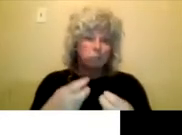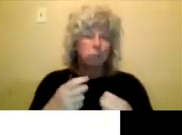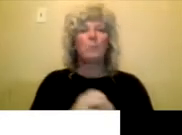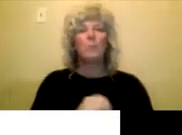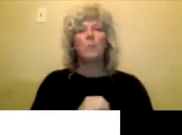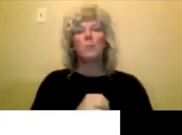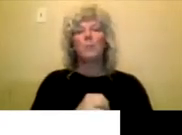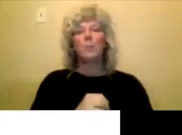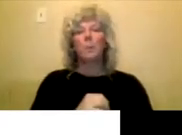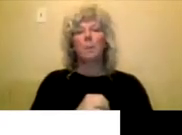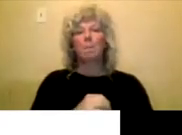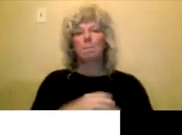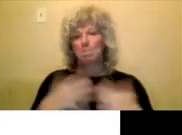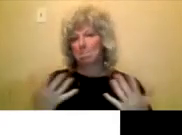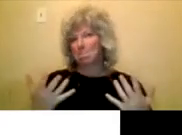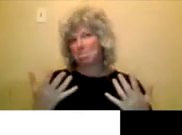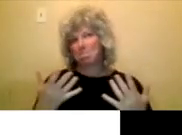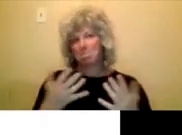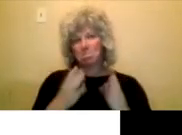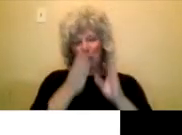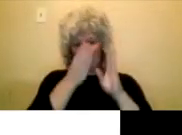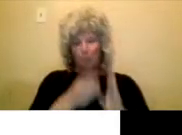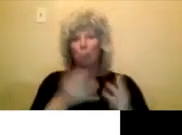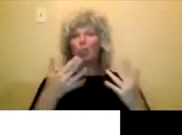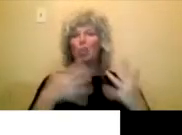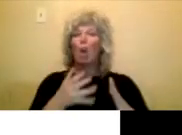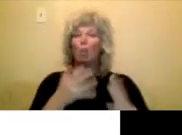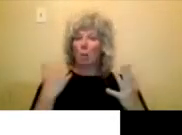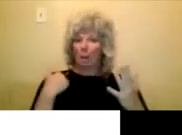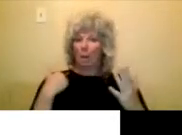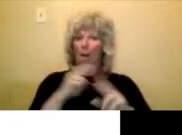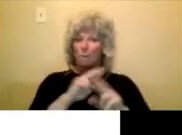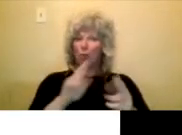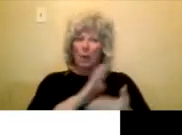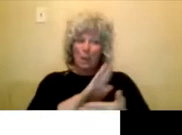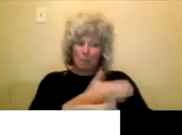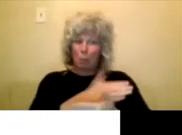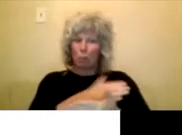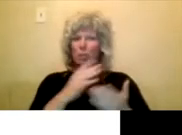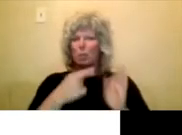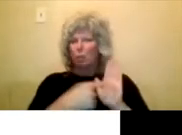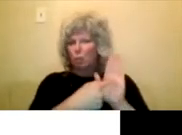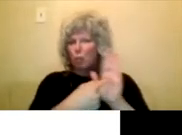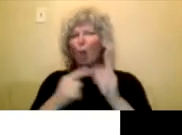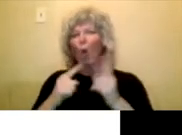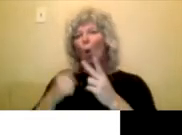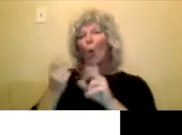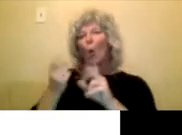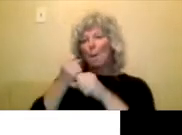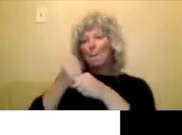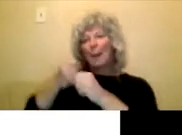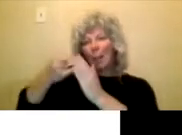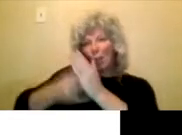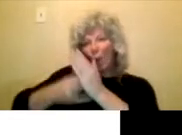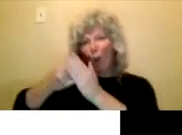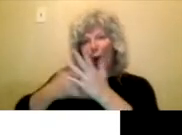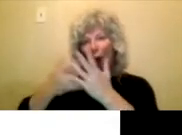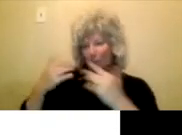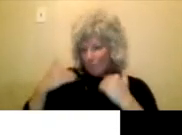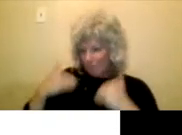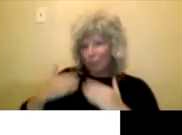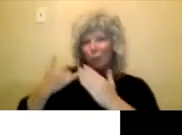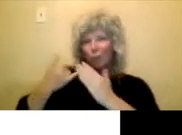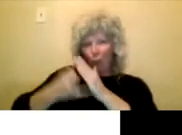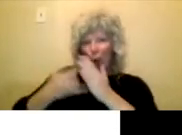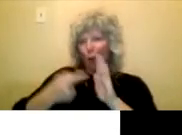You know, they've already produced a body of work, and so they're looking to exhibit it or install it. So a wide variety of